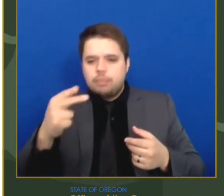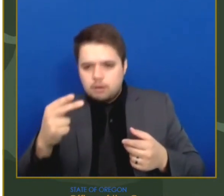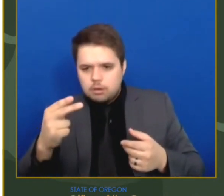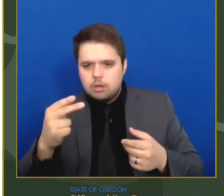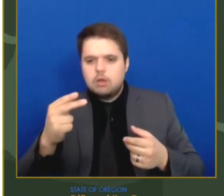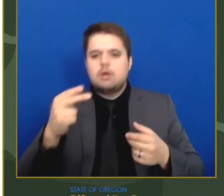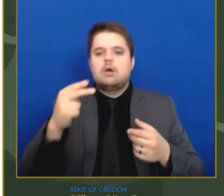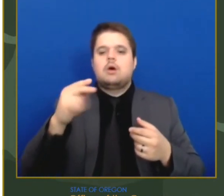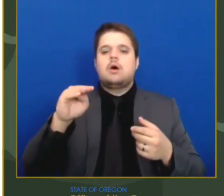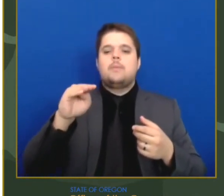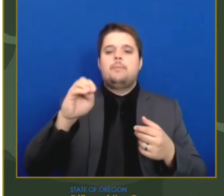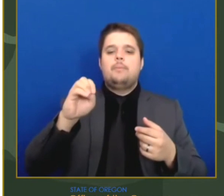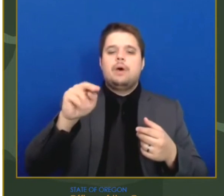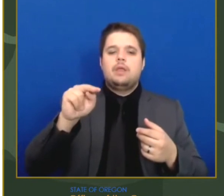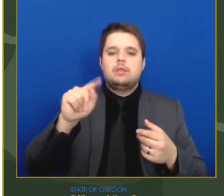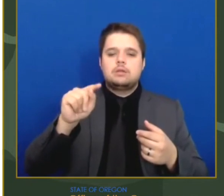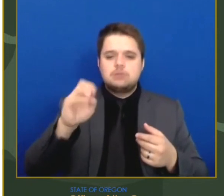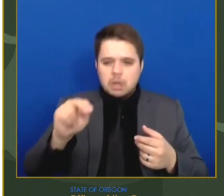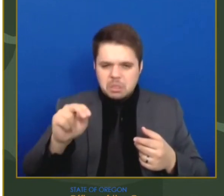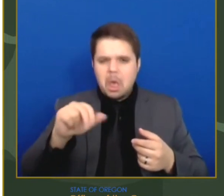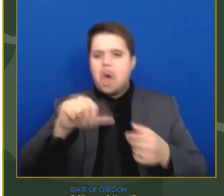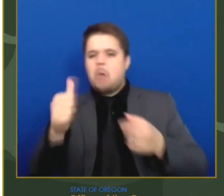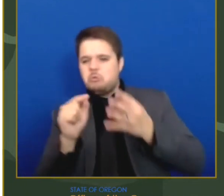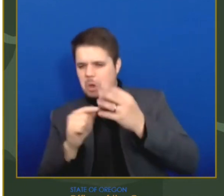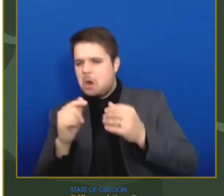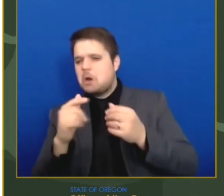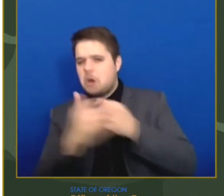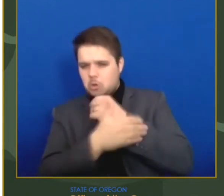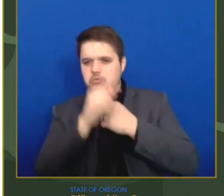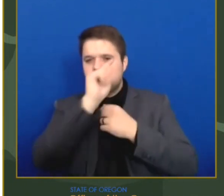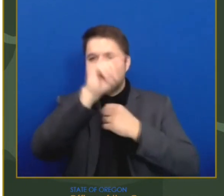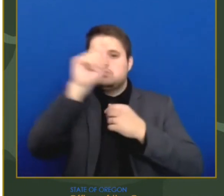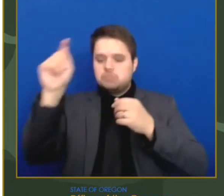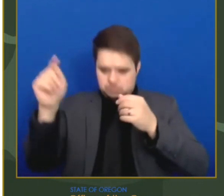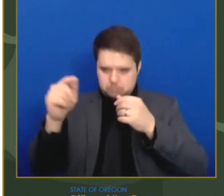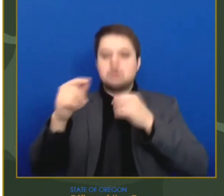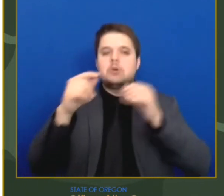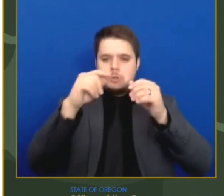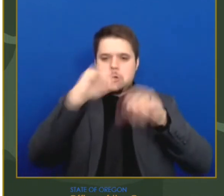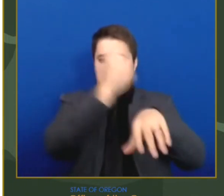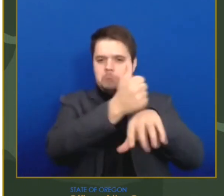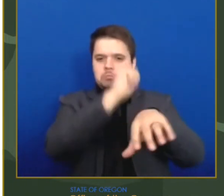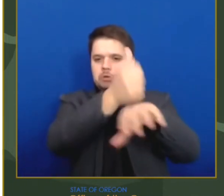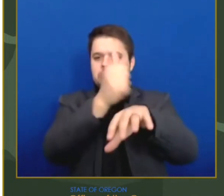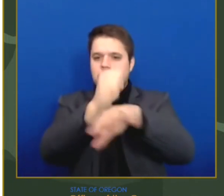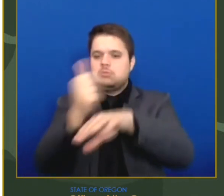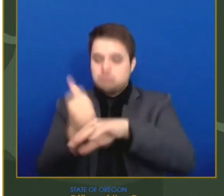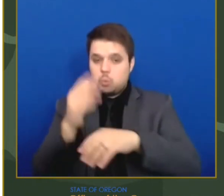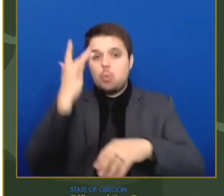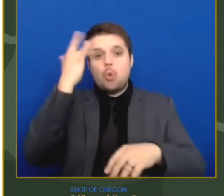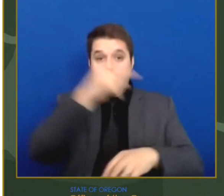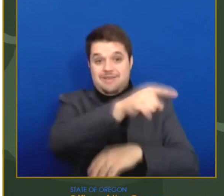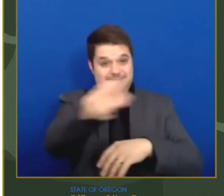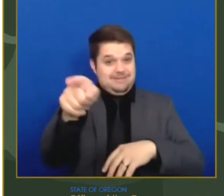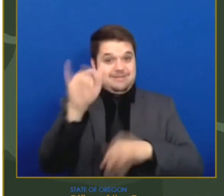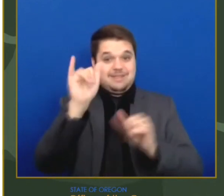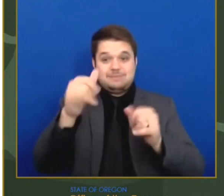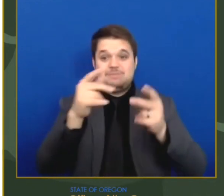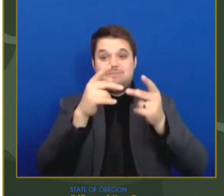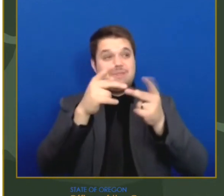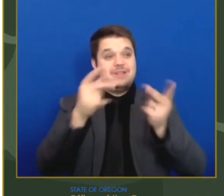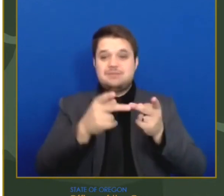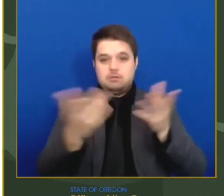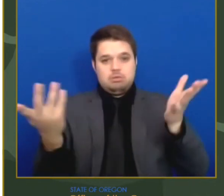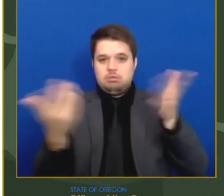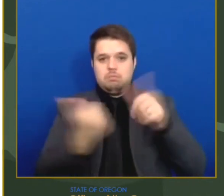way we're addressing the disparate impact of the pandemic and current disparities in vaccination rates. For example, Yakima Valley Farm Workers clinic sites in Marion and